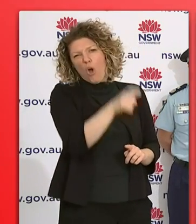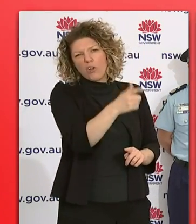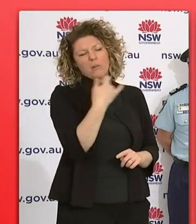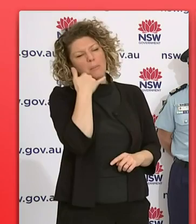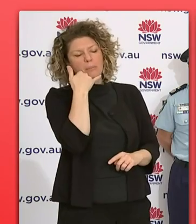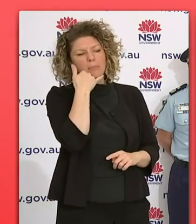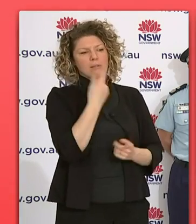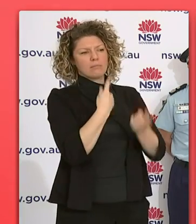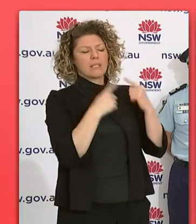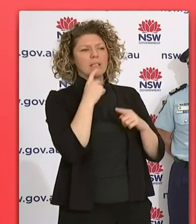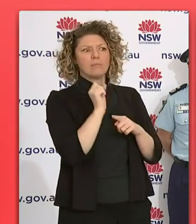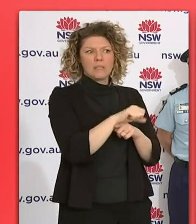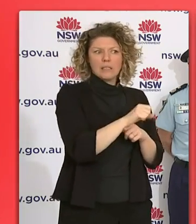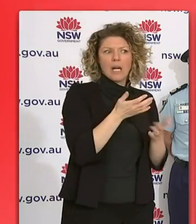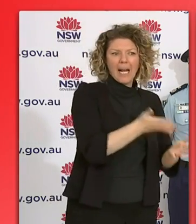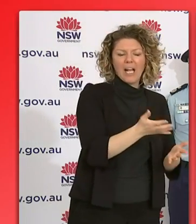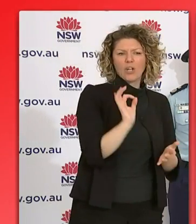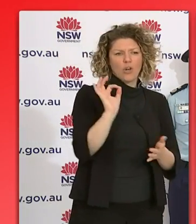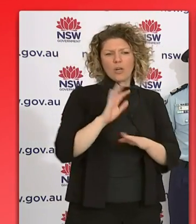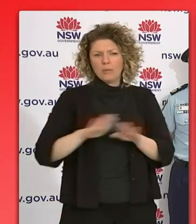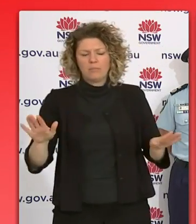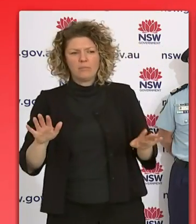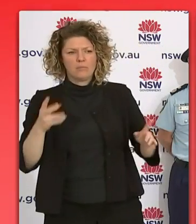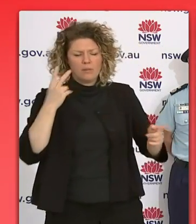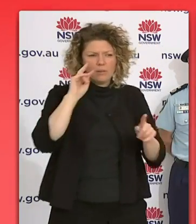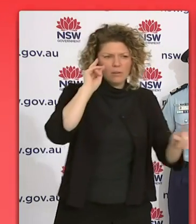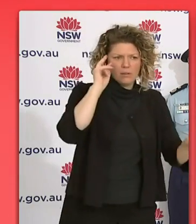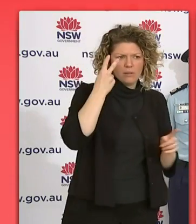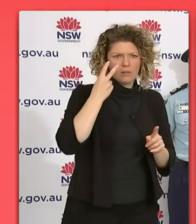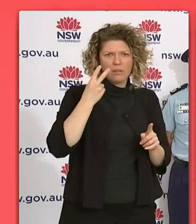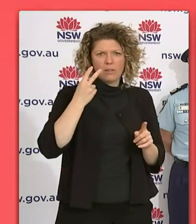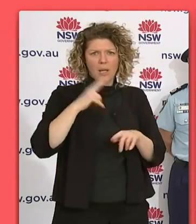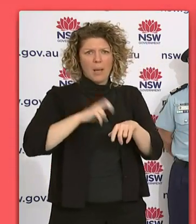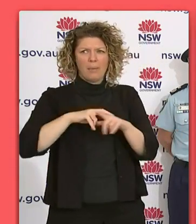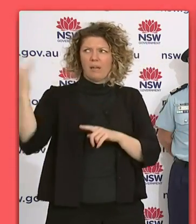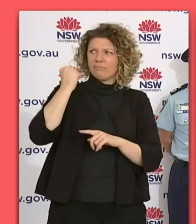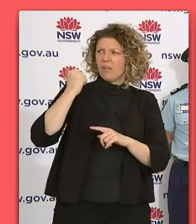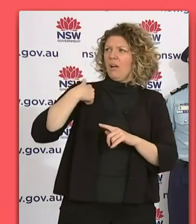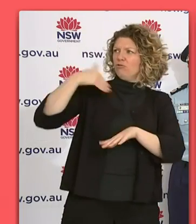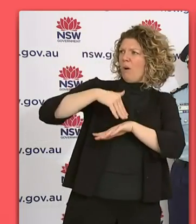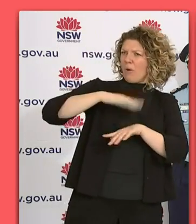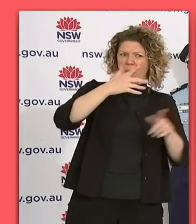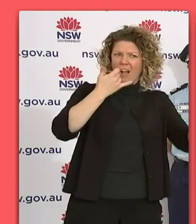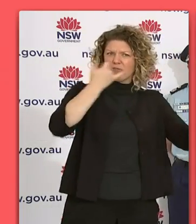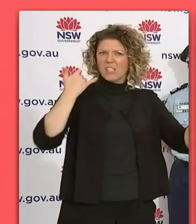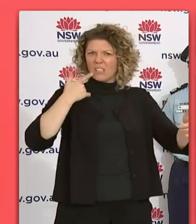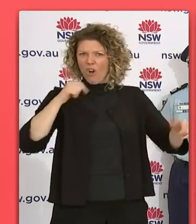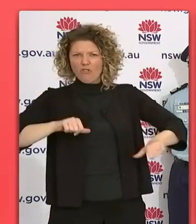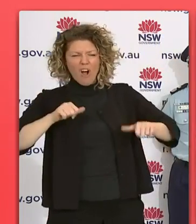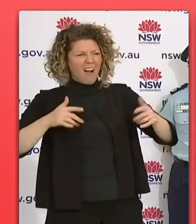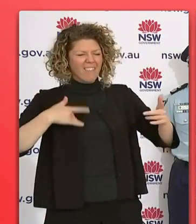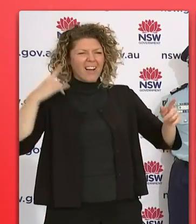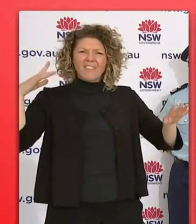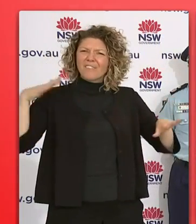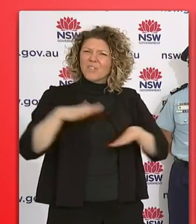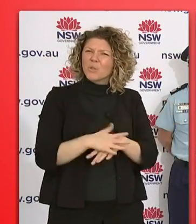at the time to enforce the rules. How are people meant to know whether they're breaking the rules and whether they could be subject to a fine? Look, it's pretty